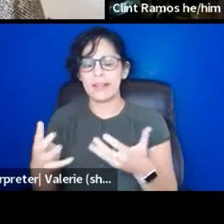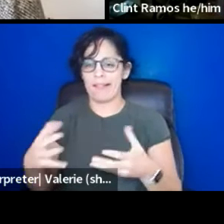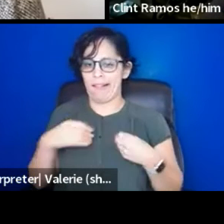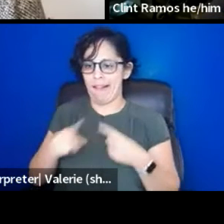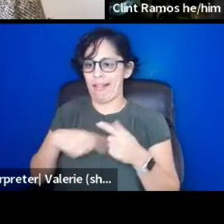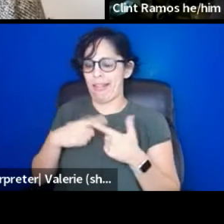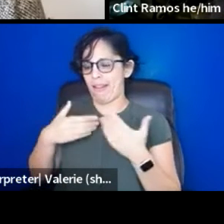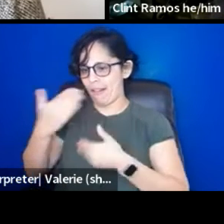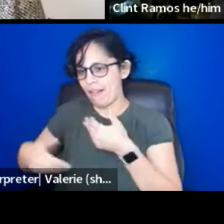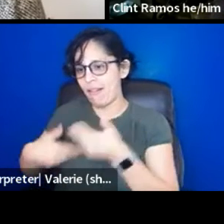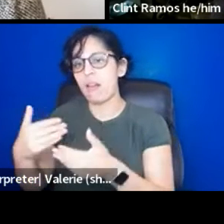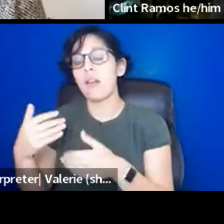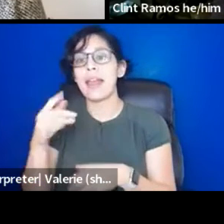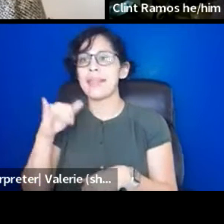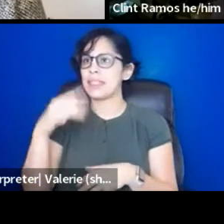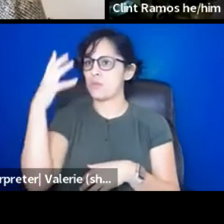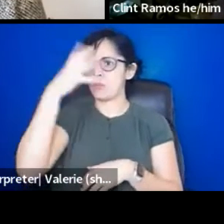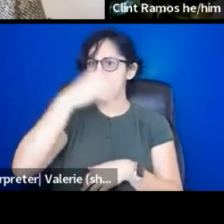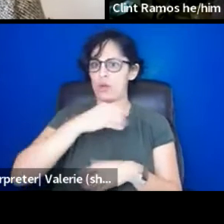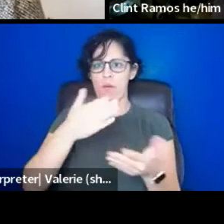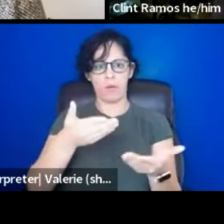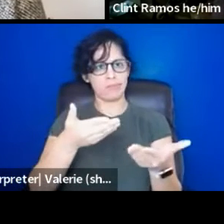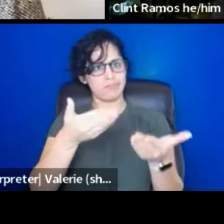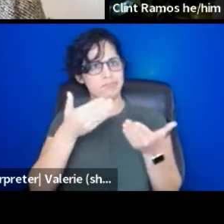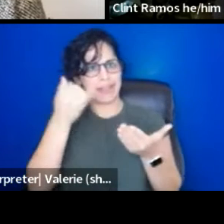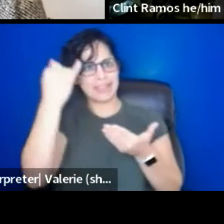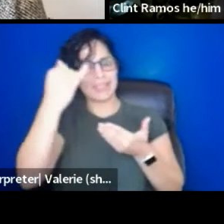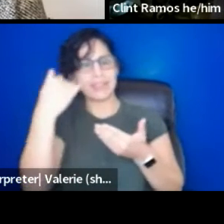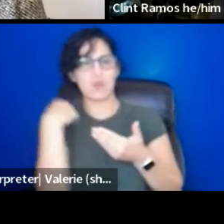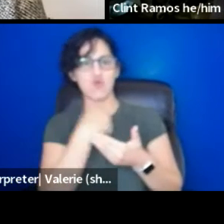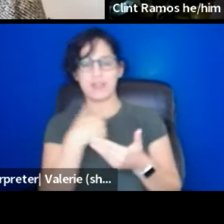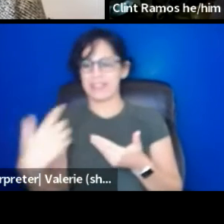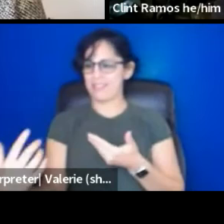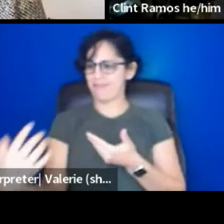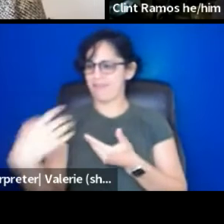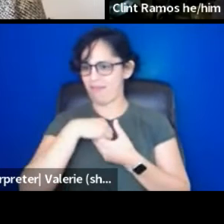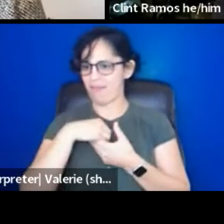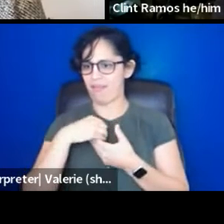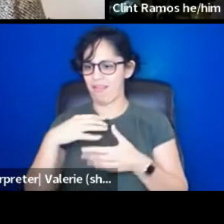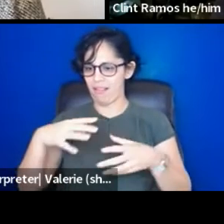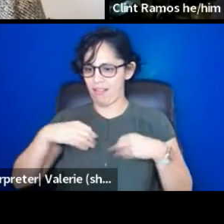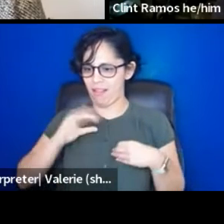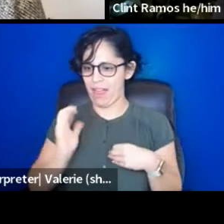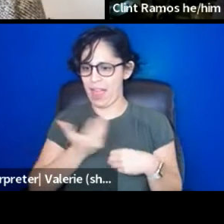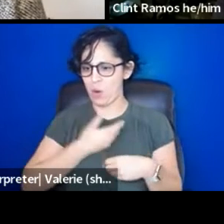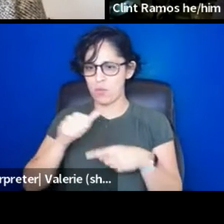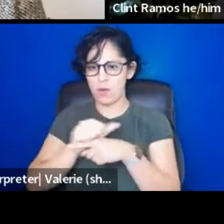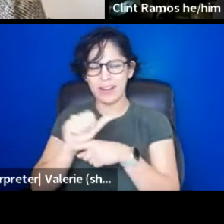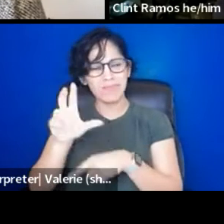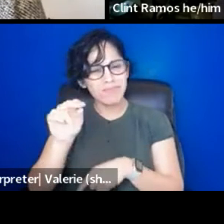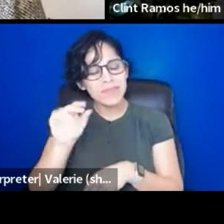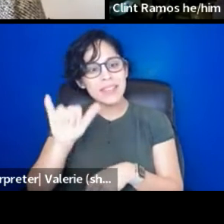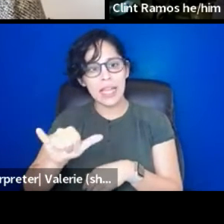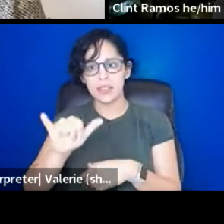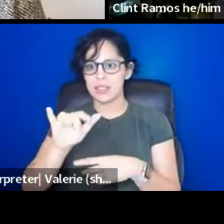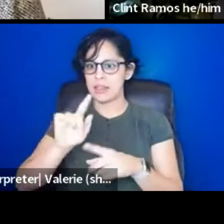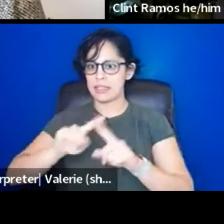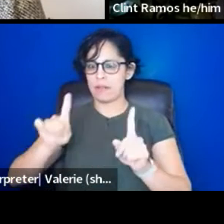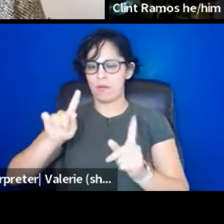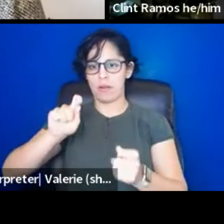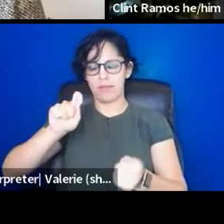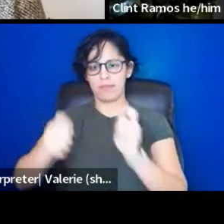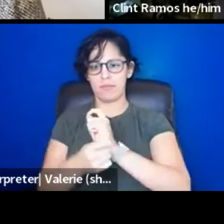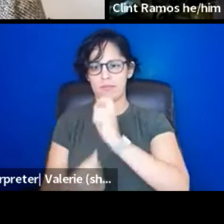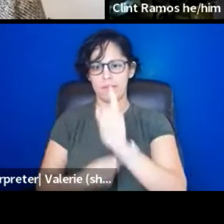beautiful offering of we inherit our practices. That is like such a revolutionary recognition because then we realize the practices